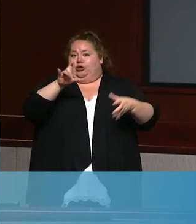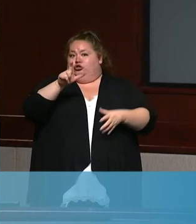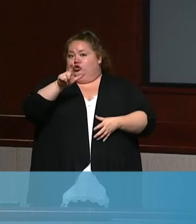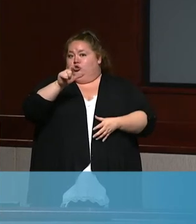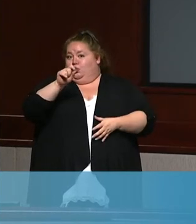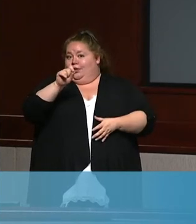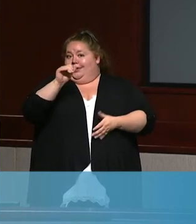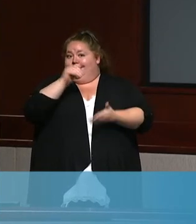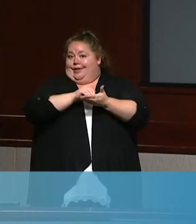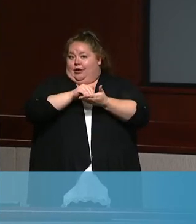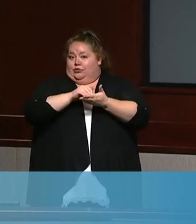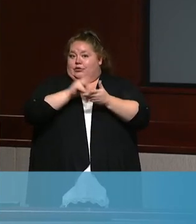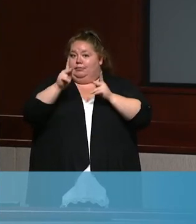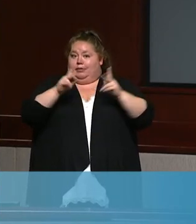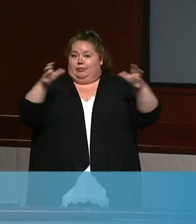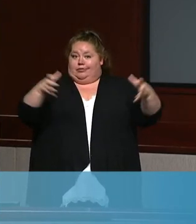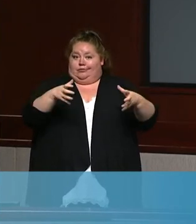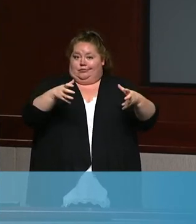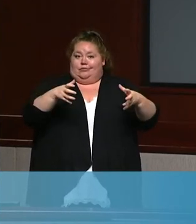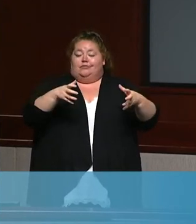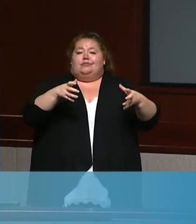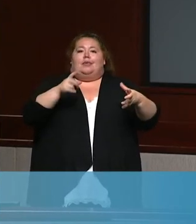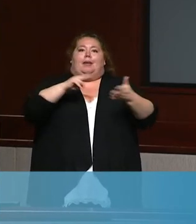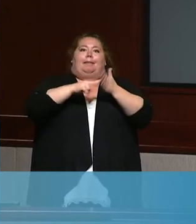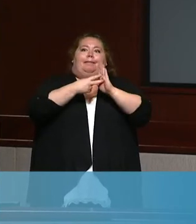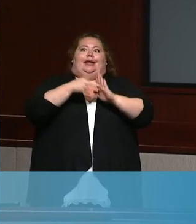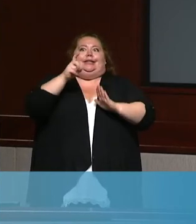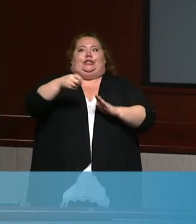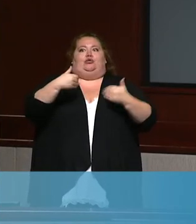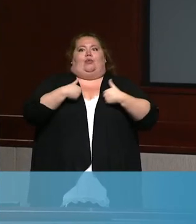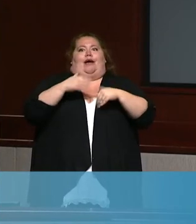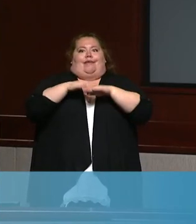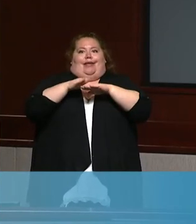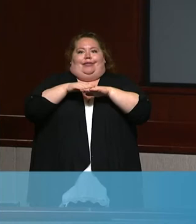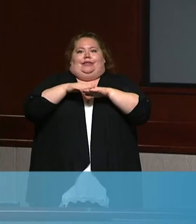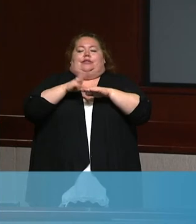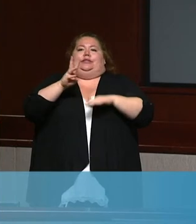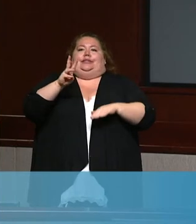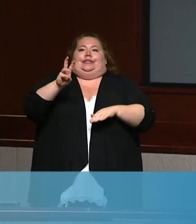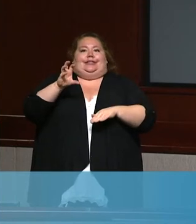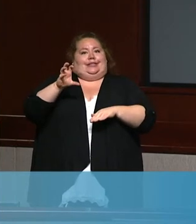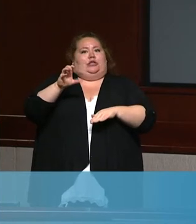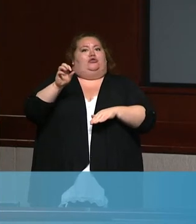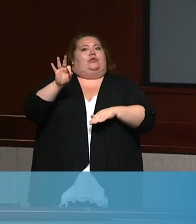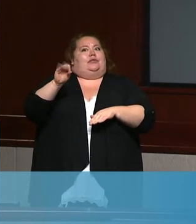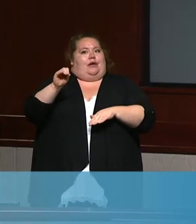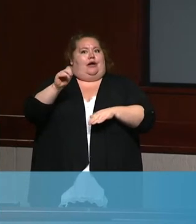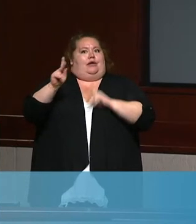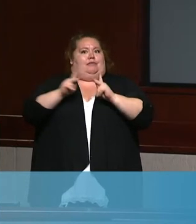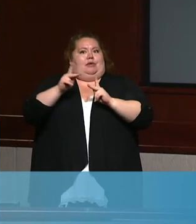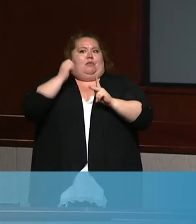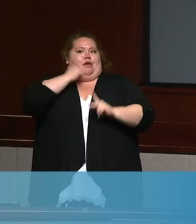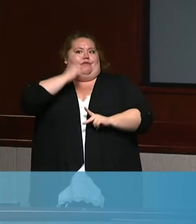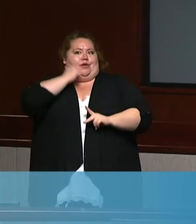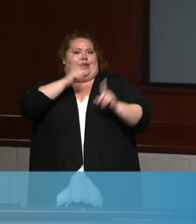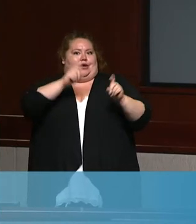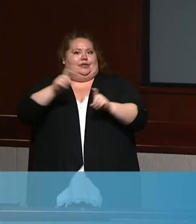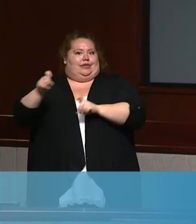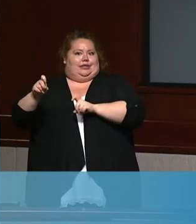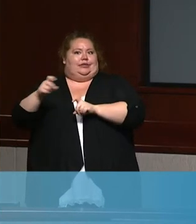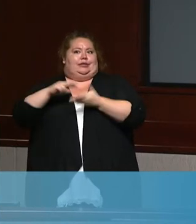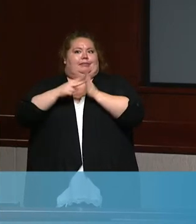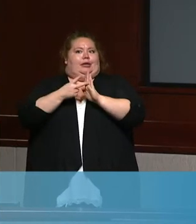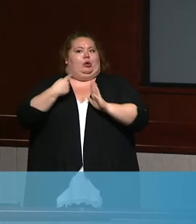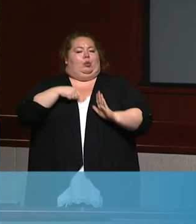we get about 690 per day. So we do need to increase. It is